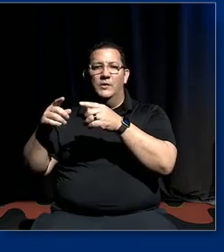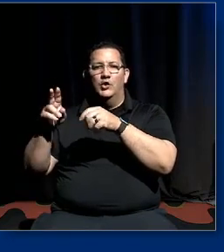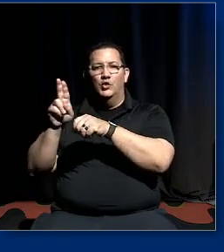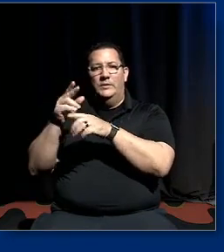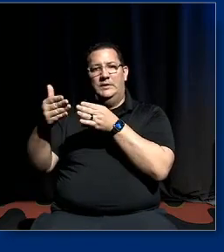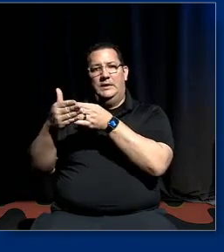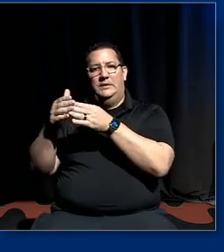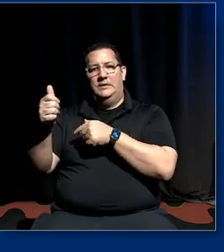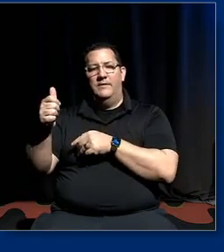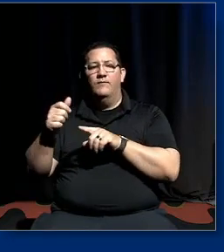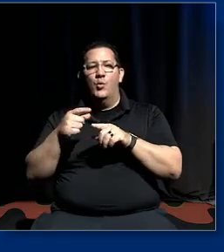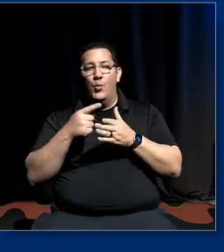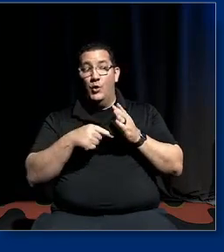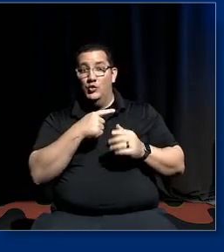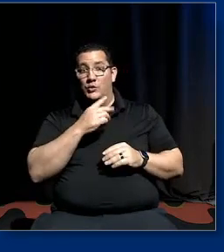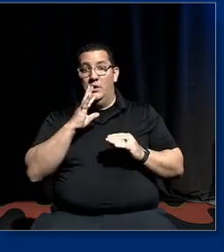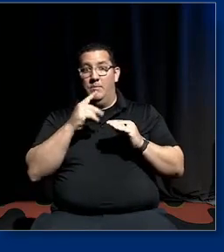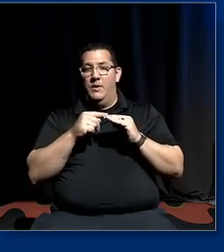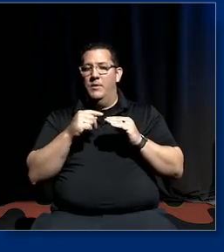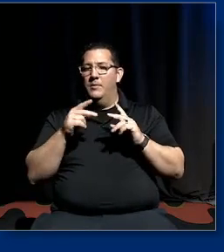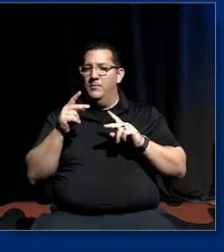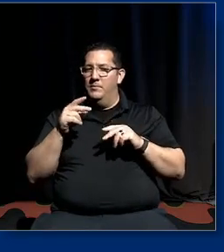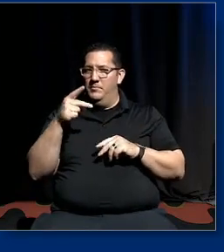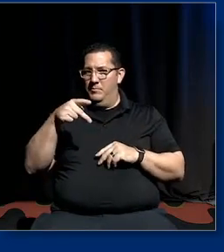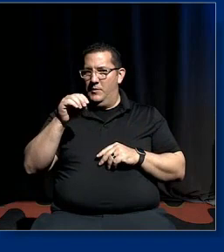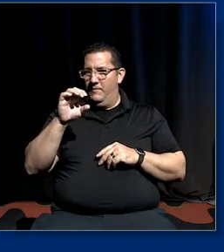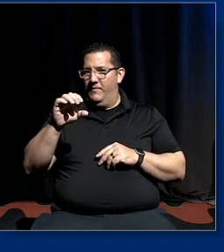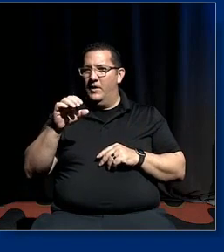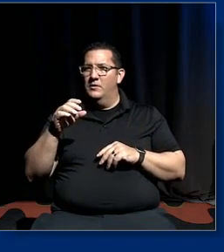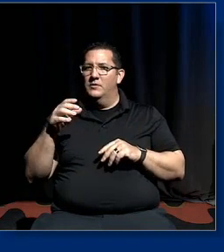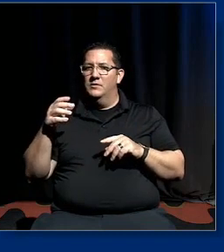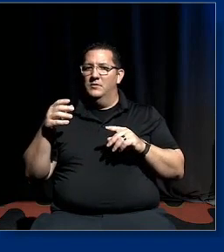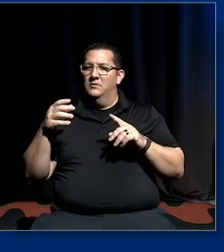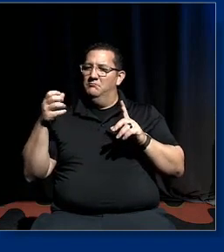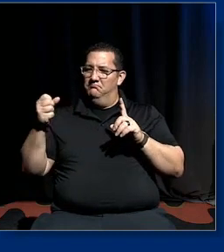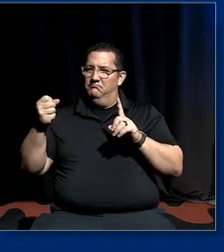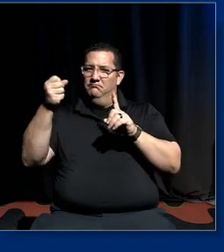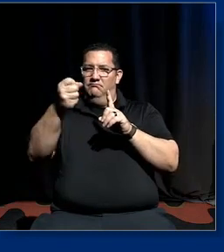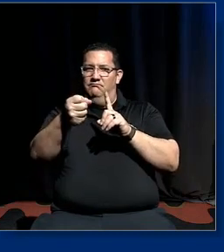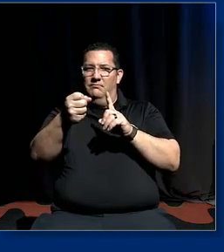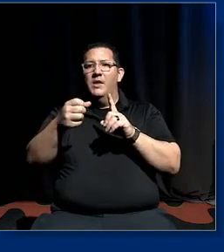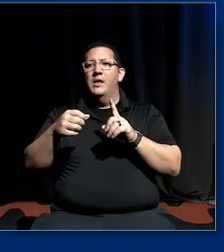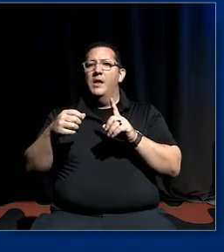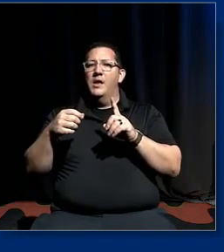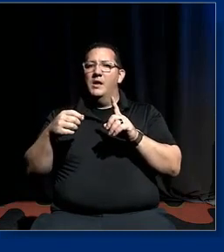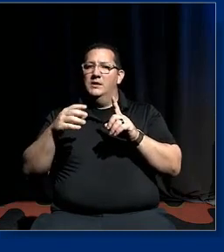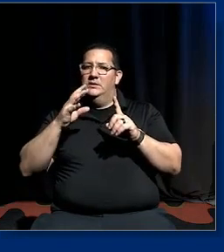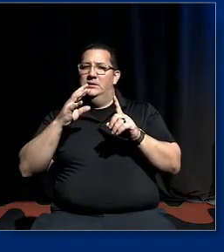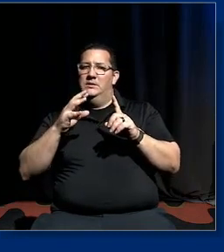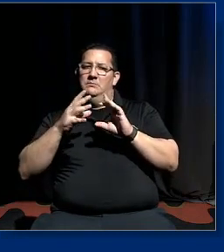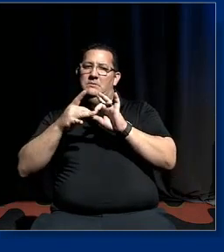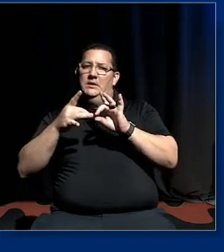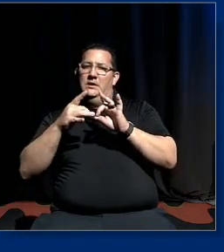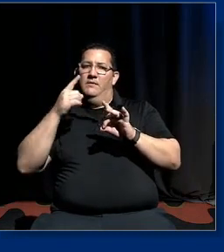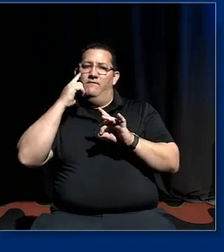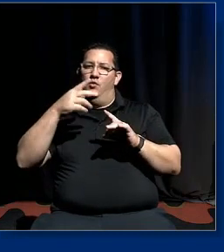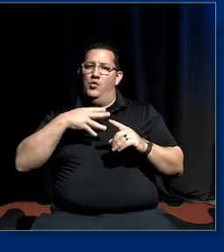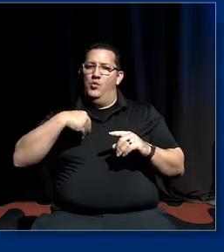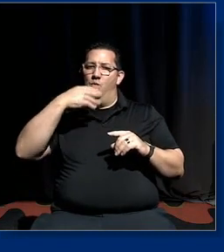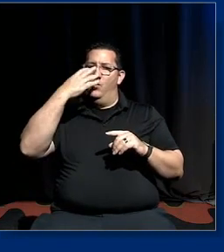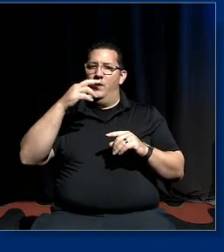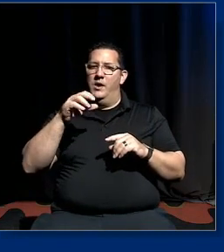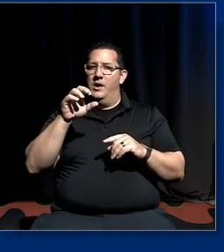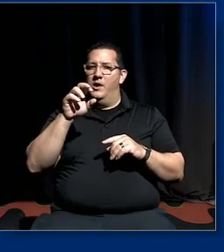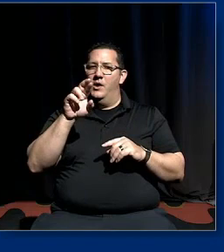phenomenon that you're talking about people of color becoming the spokes people for white racism um has really